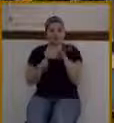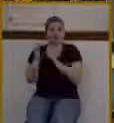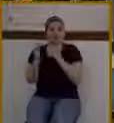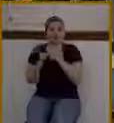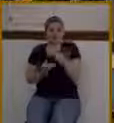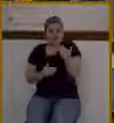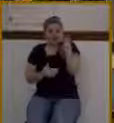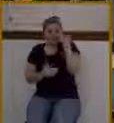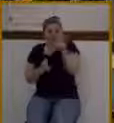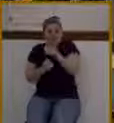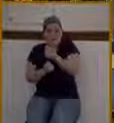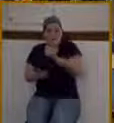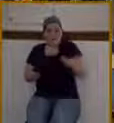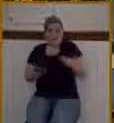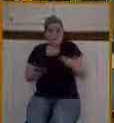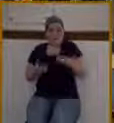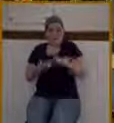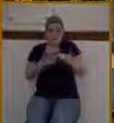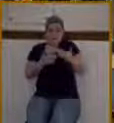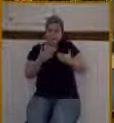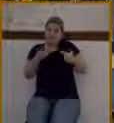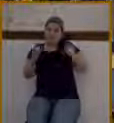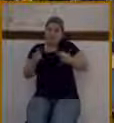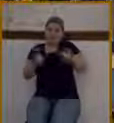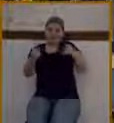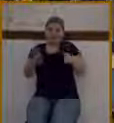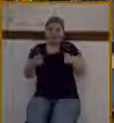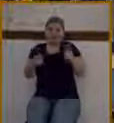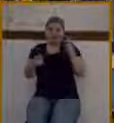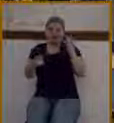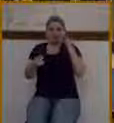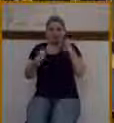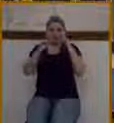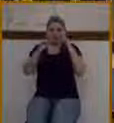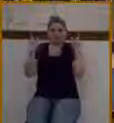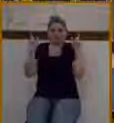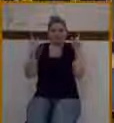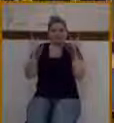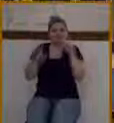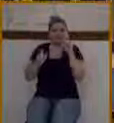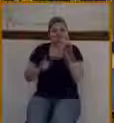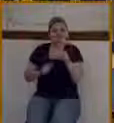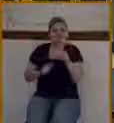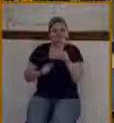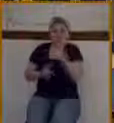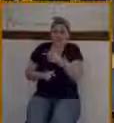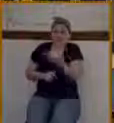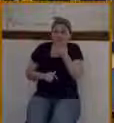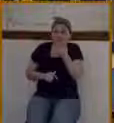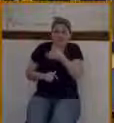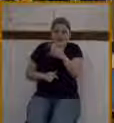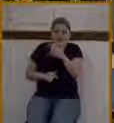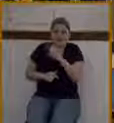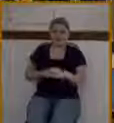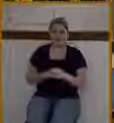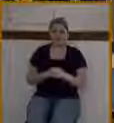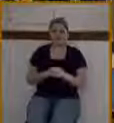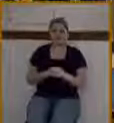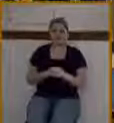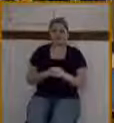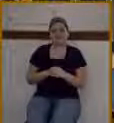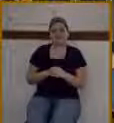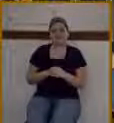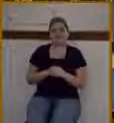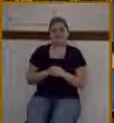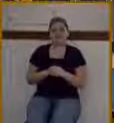And again, that's no surprise to us because he knew all things. The Bible says in John 2.25, No one needed to bear witness to